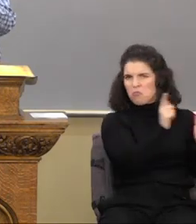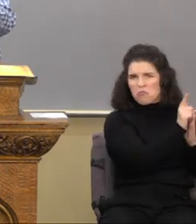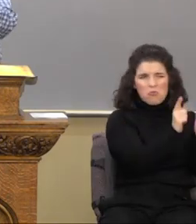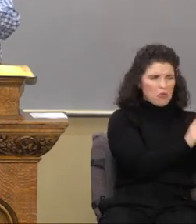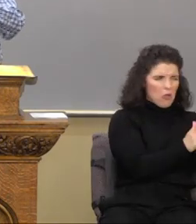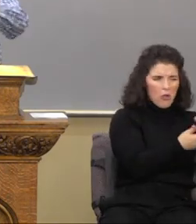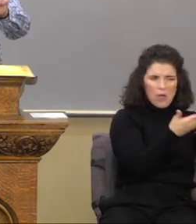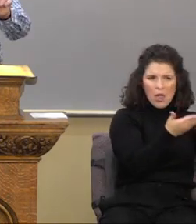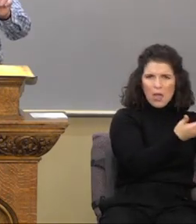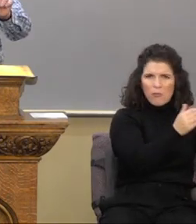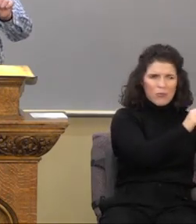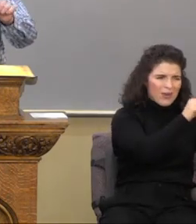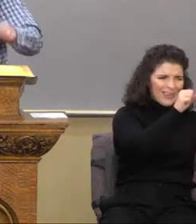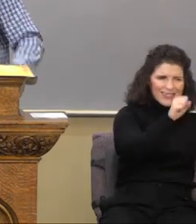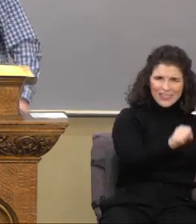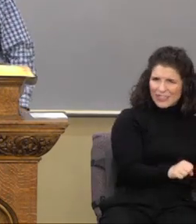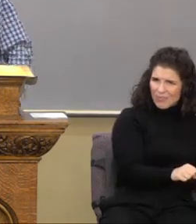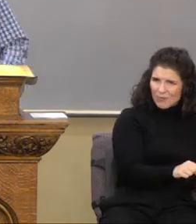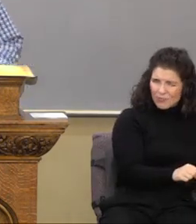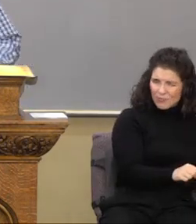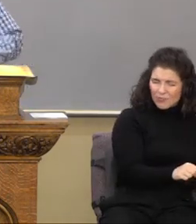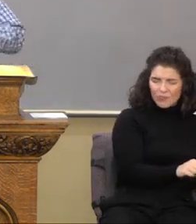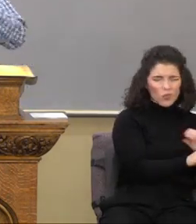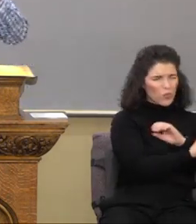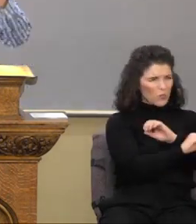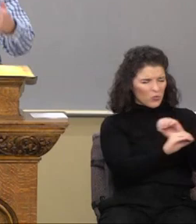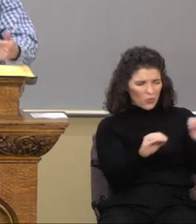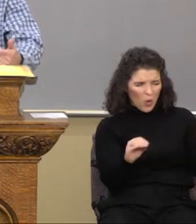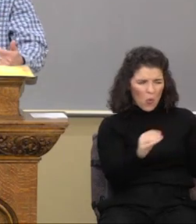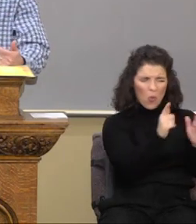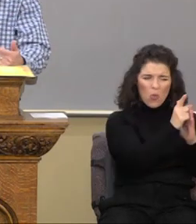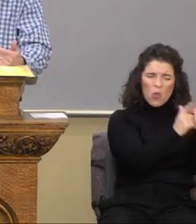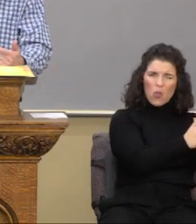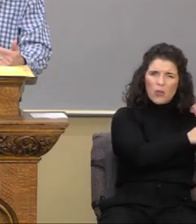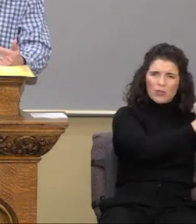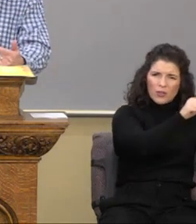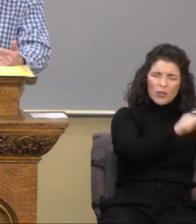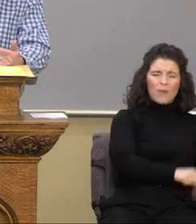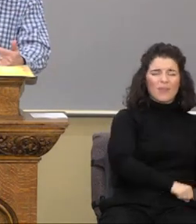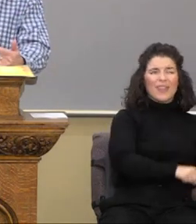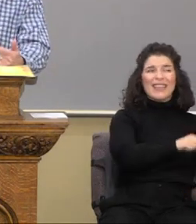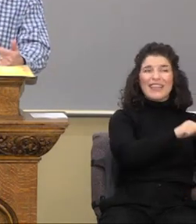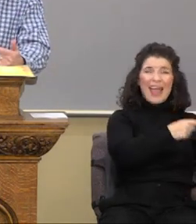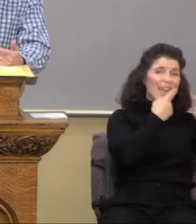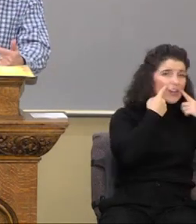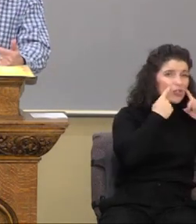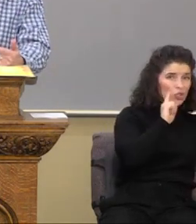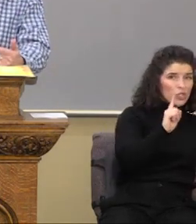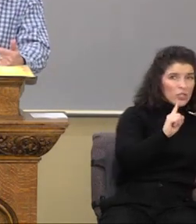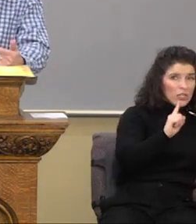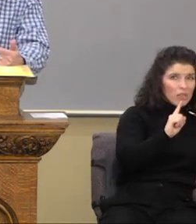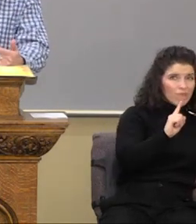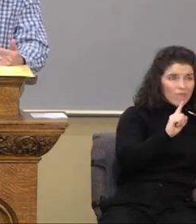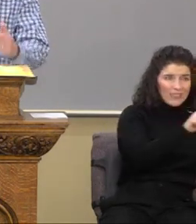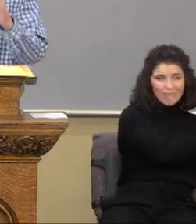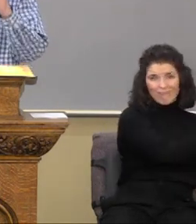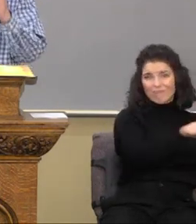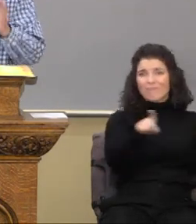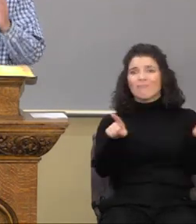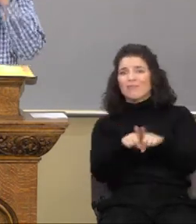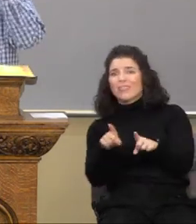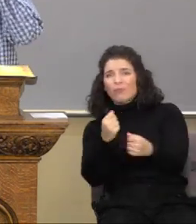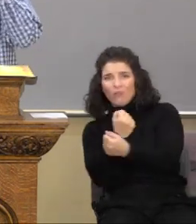law system that can ever achieve what love can ultimately achieve.